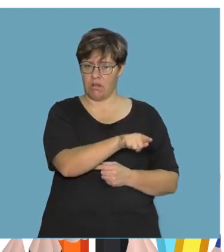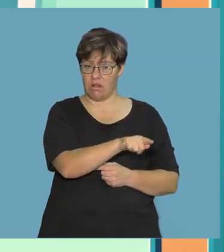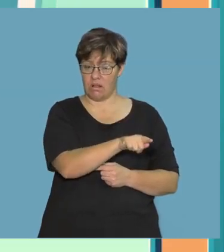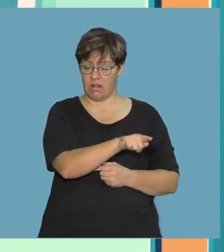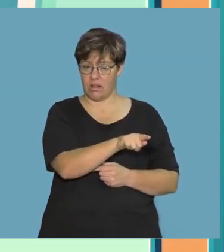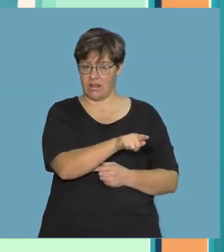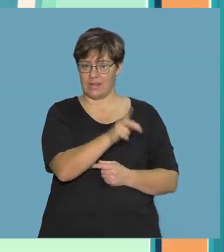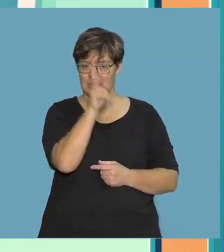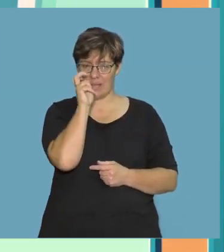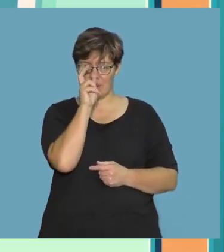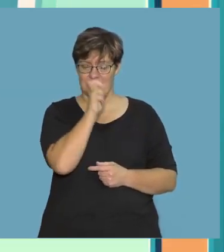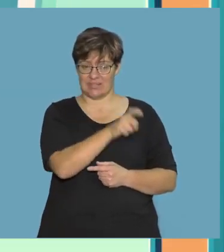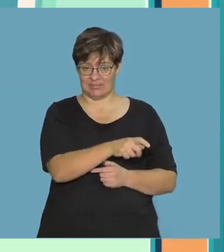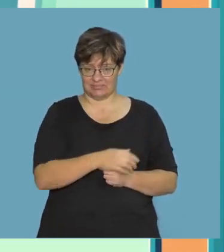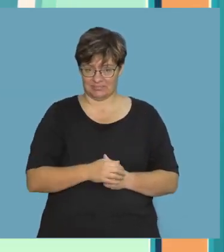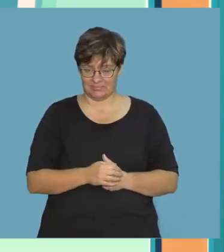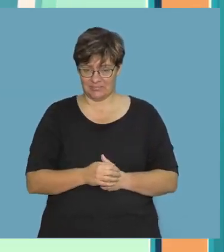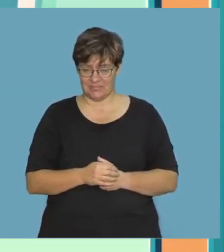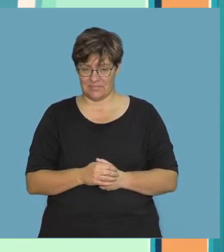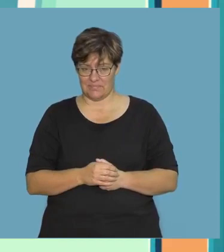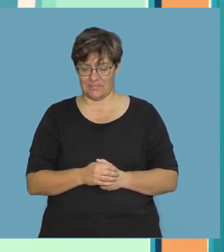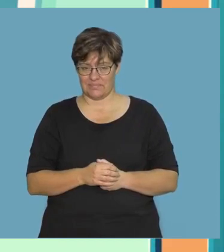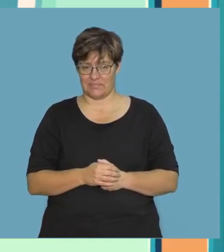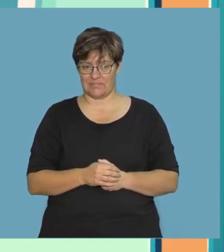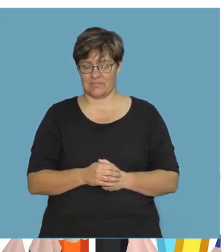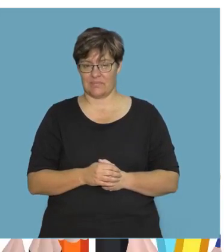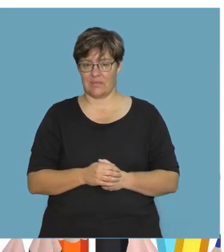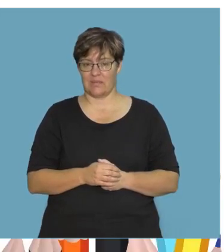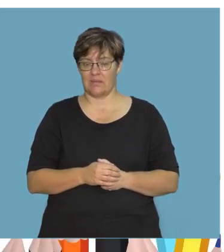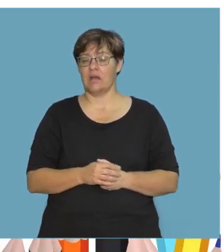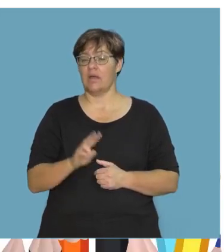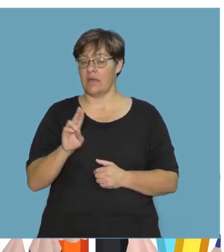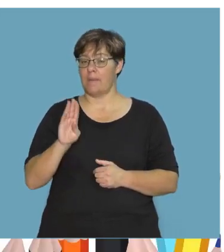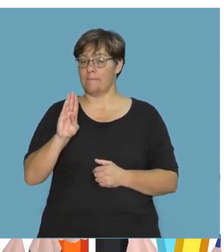That's right. So which one has the U sound?